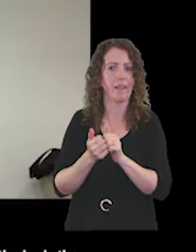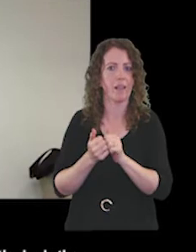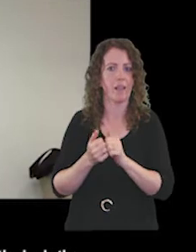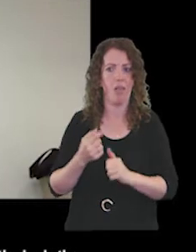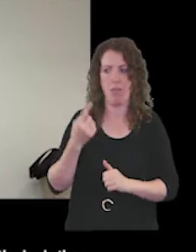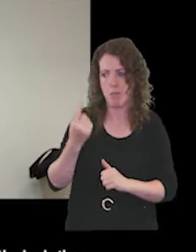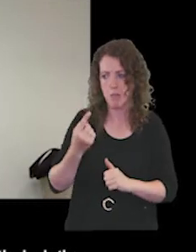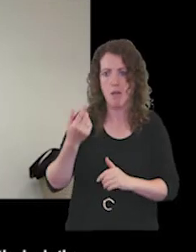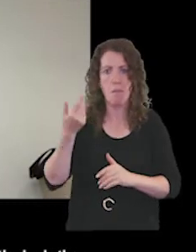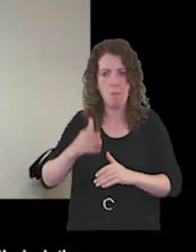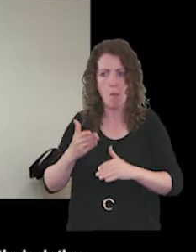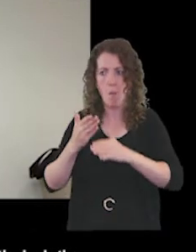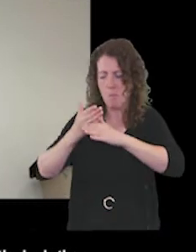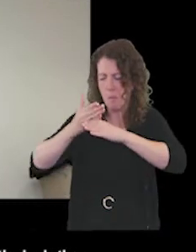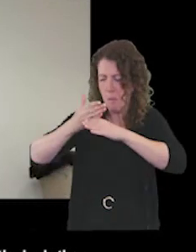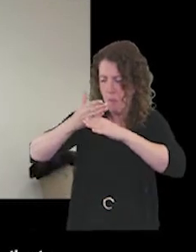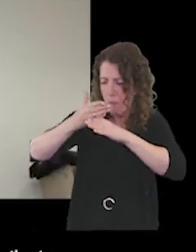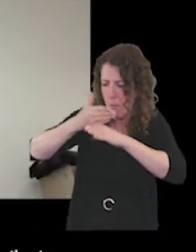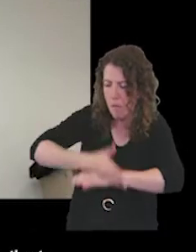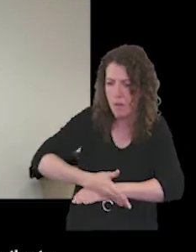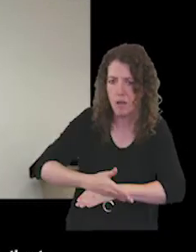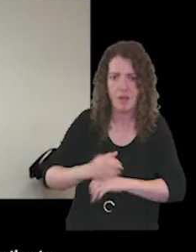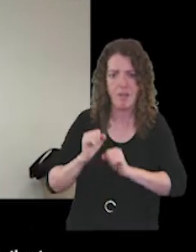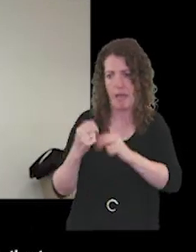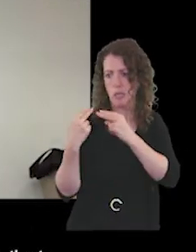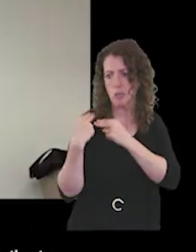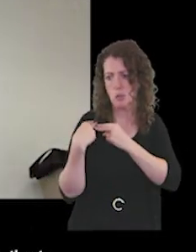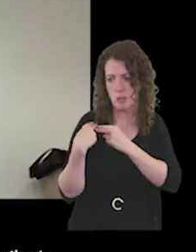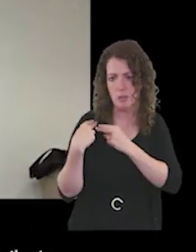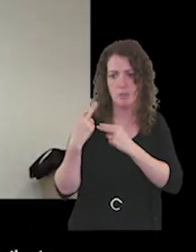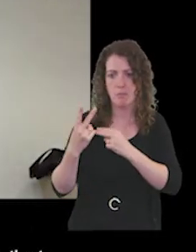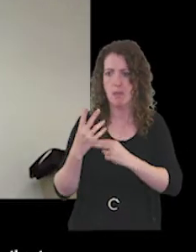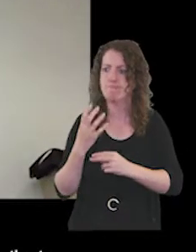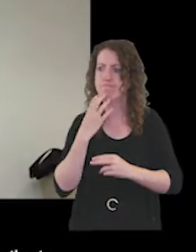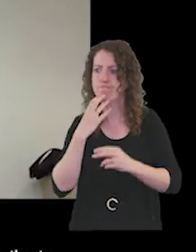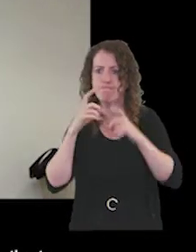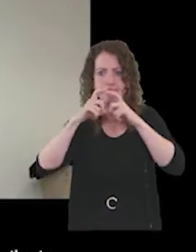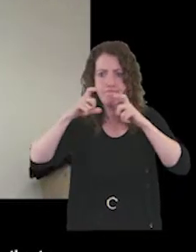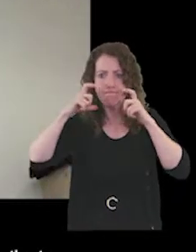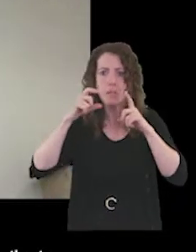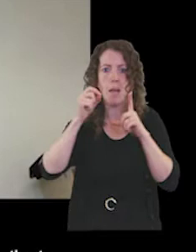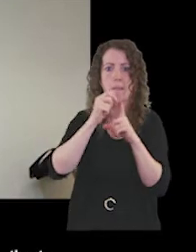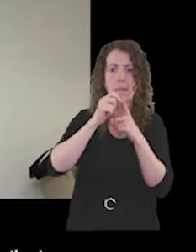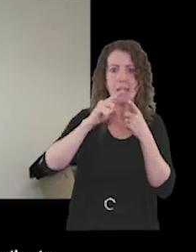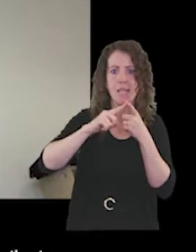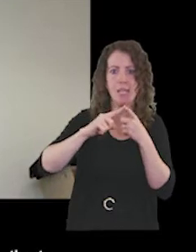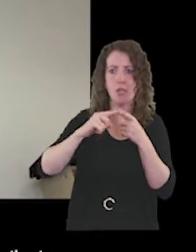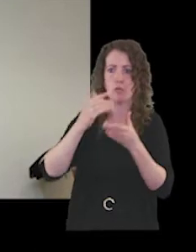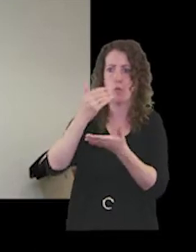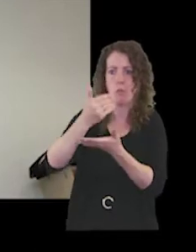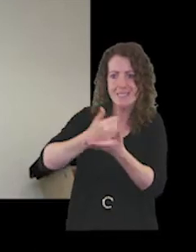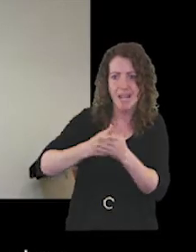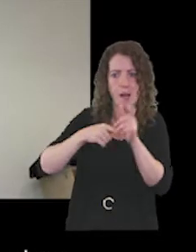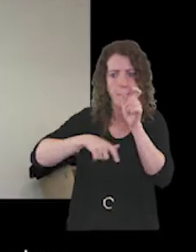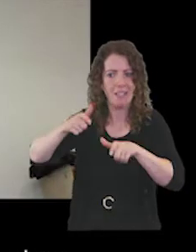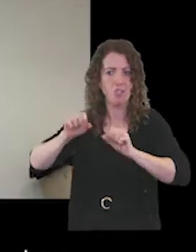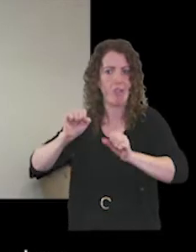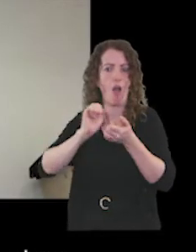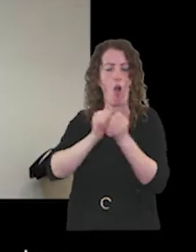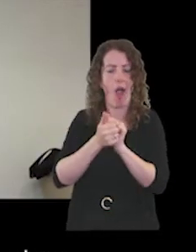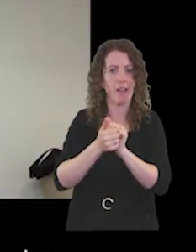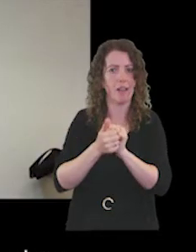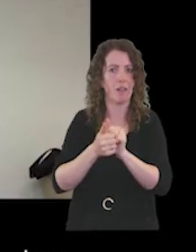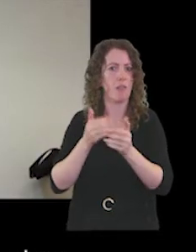carrying out their duties whilst continuing to wear PPE to protect patients and their colleagues. It